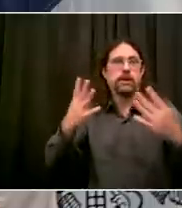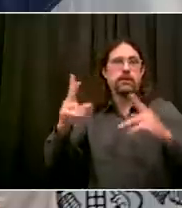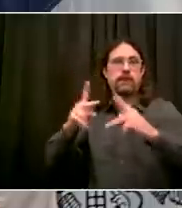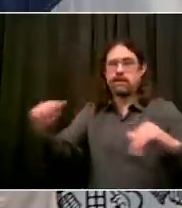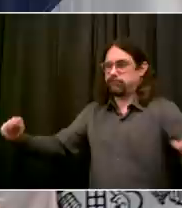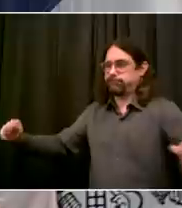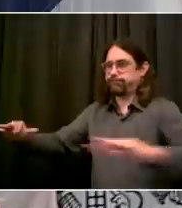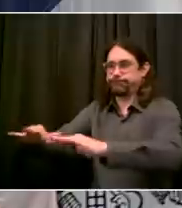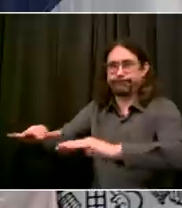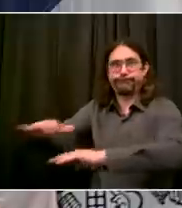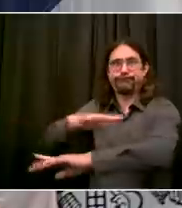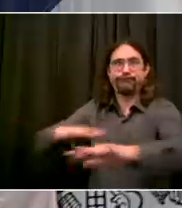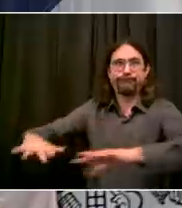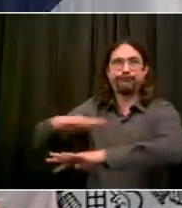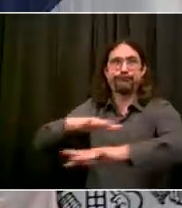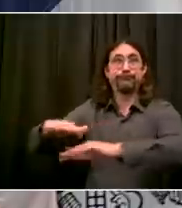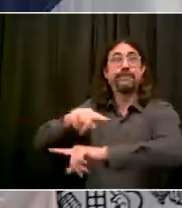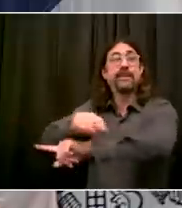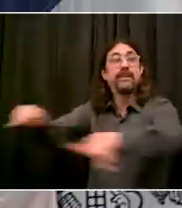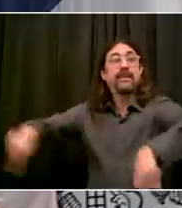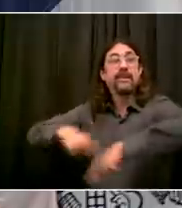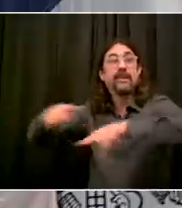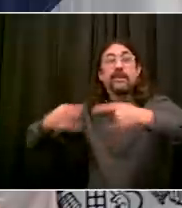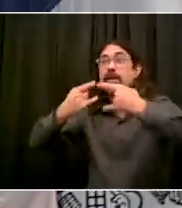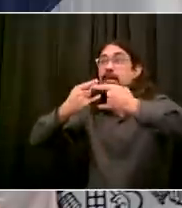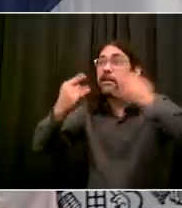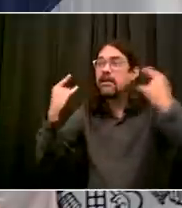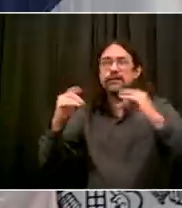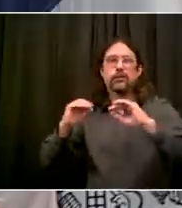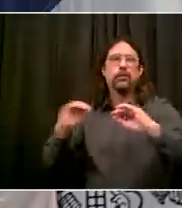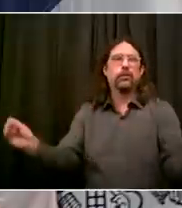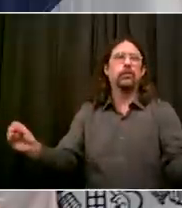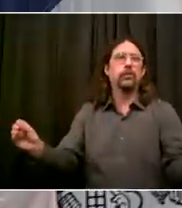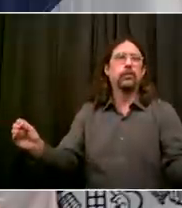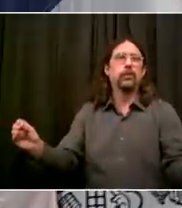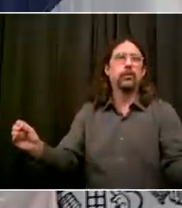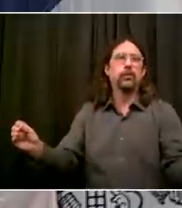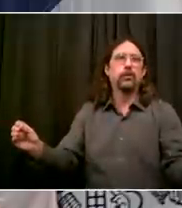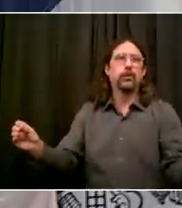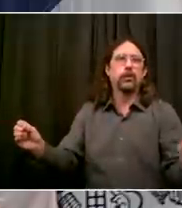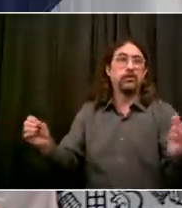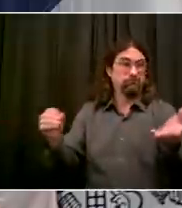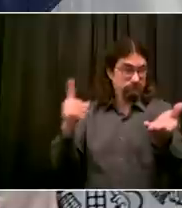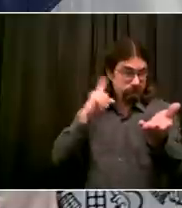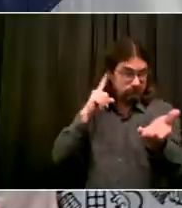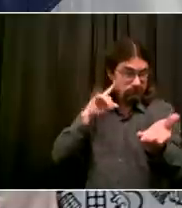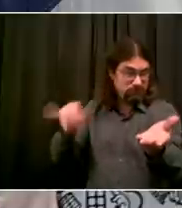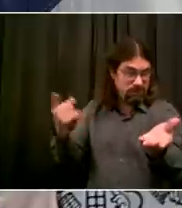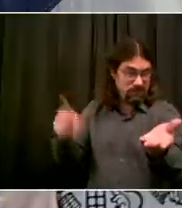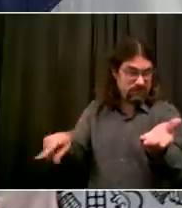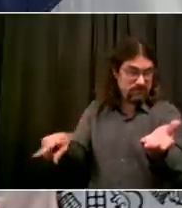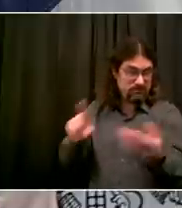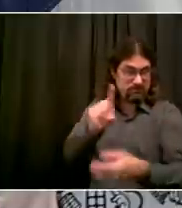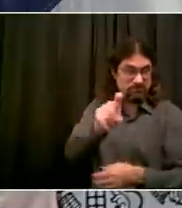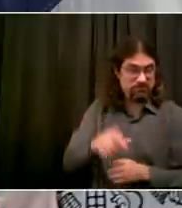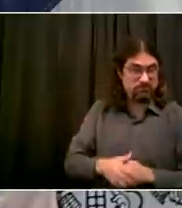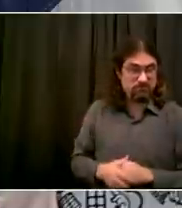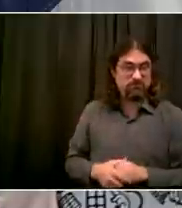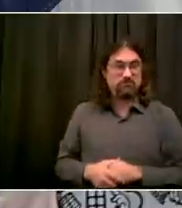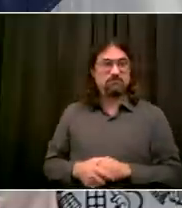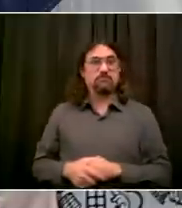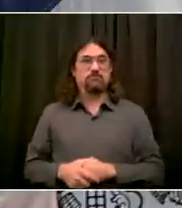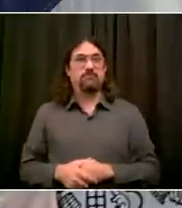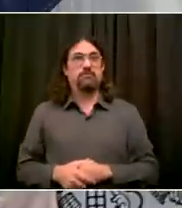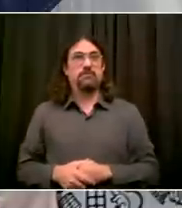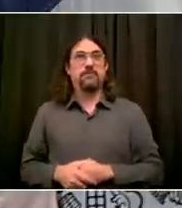was involved, how can we reach those people, or if we expect any recurrence to make sure we have personnel out to address it in advance. But doctors,